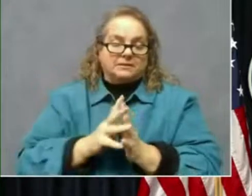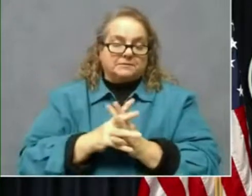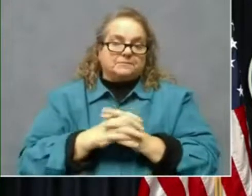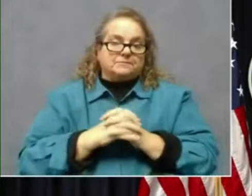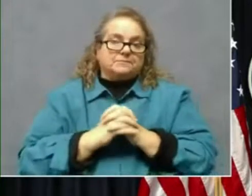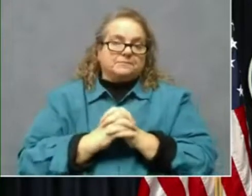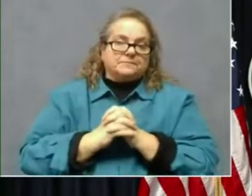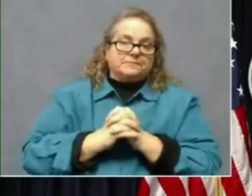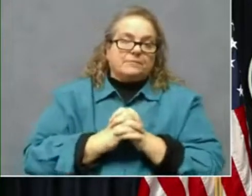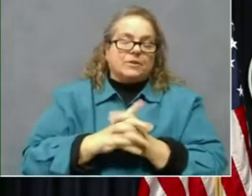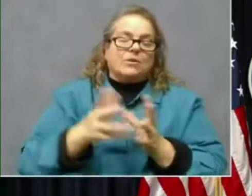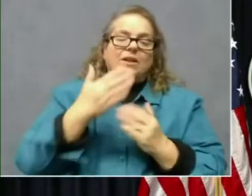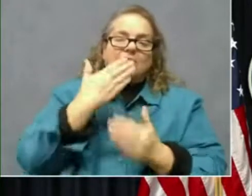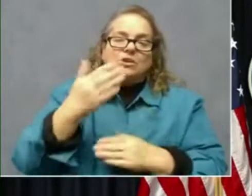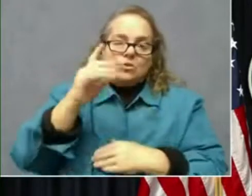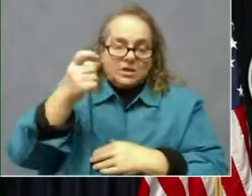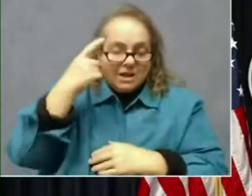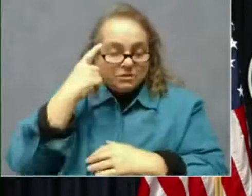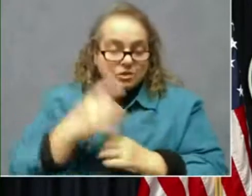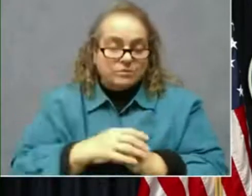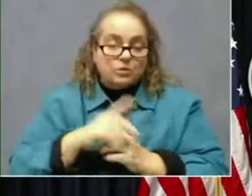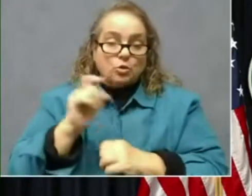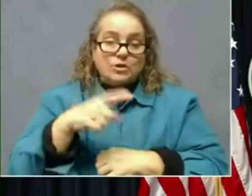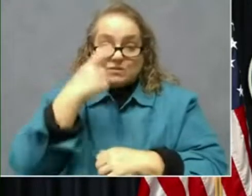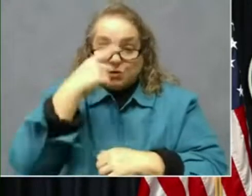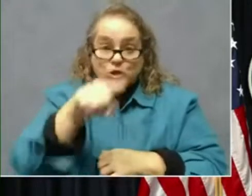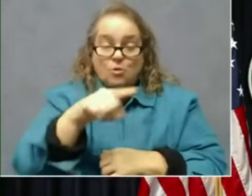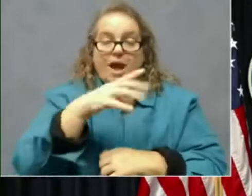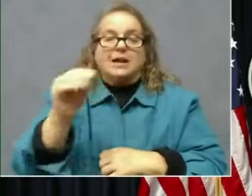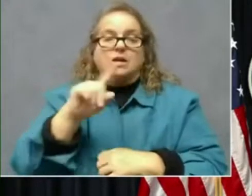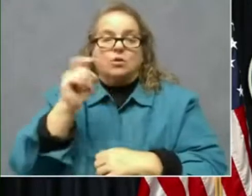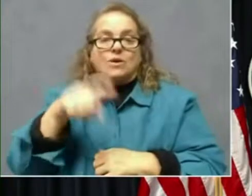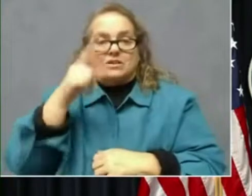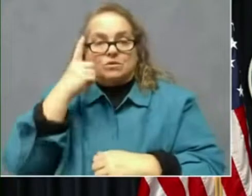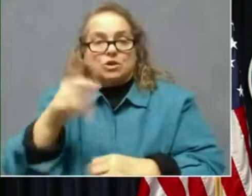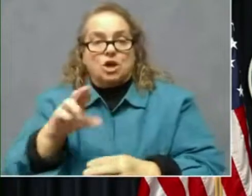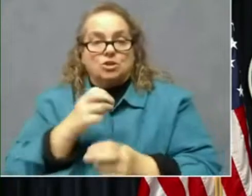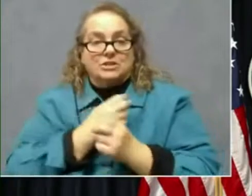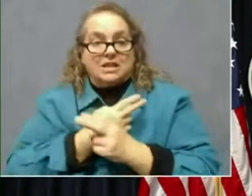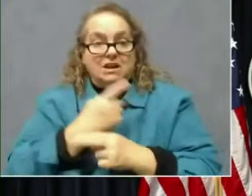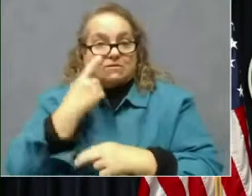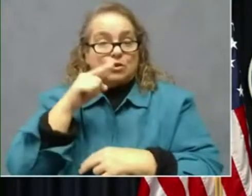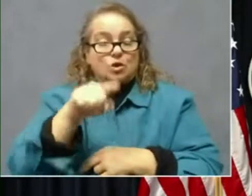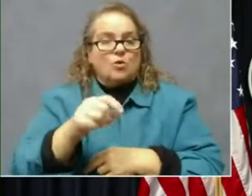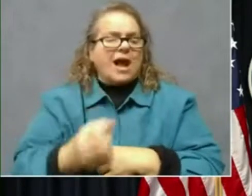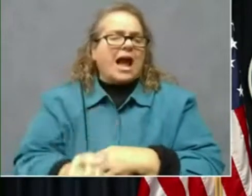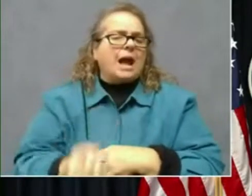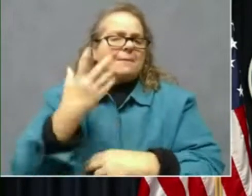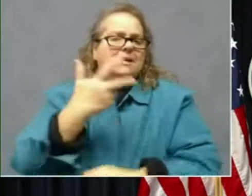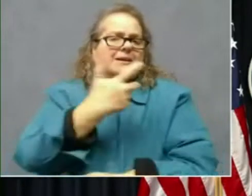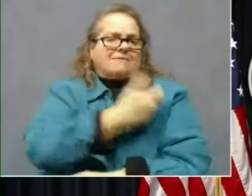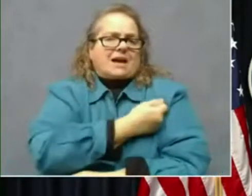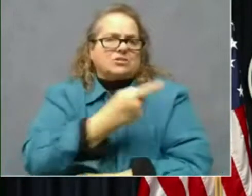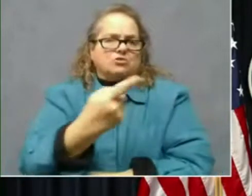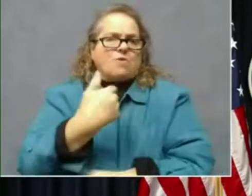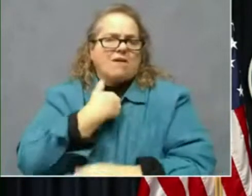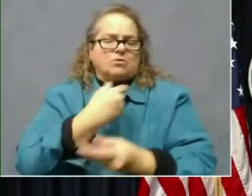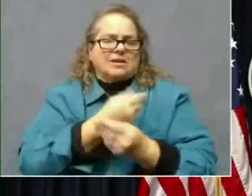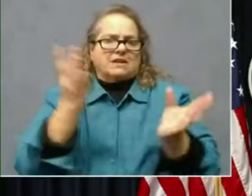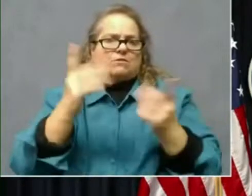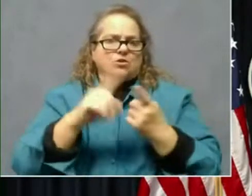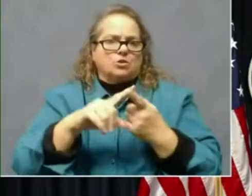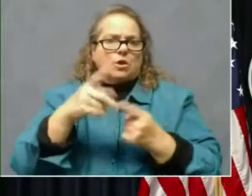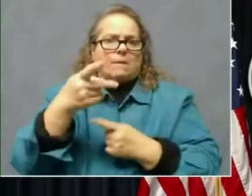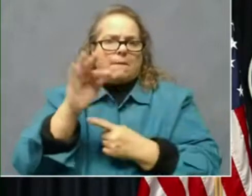Thank you, Governor. Uh, a question for you and a question for Dr. Stack. For you, how many vaccines do you have to give out to public officials